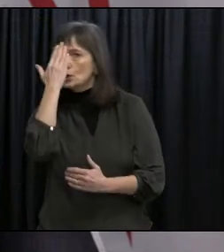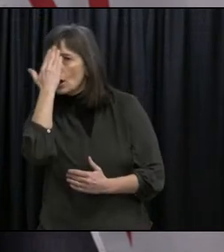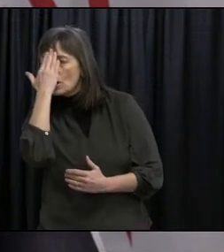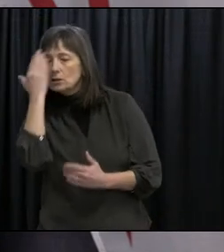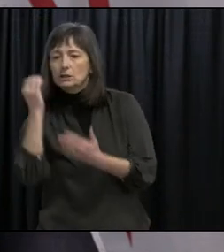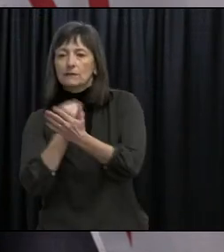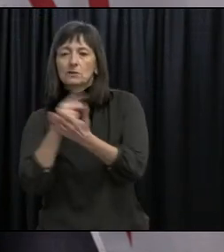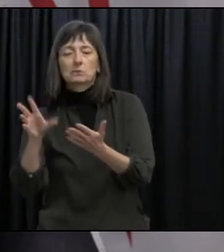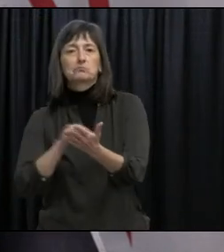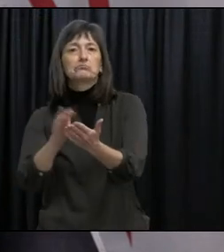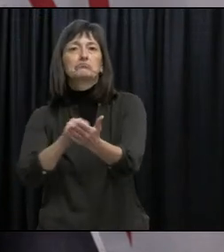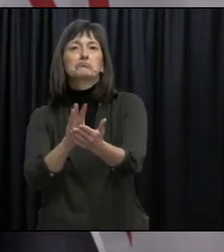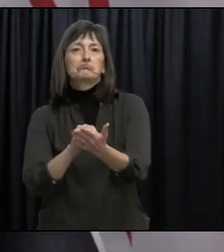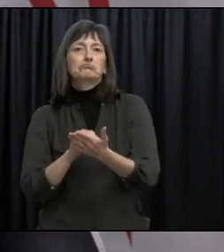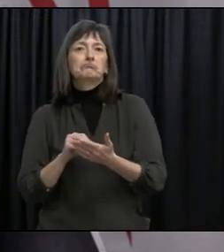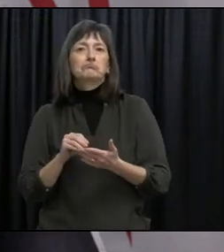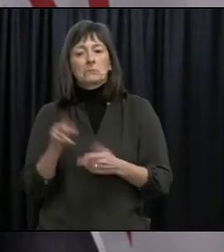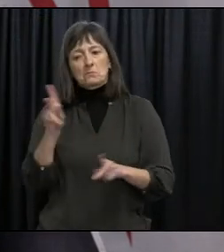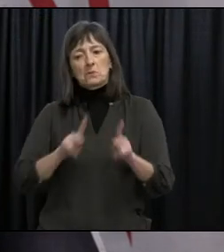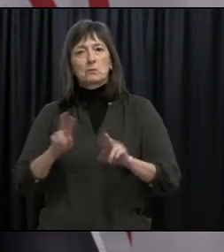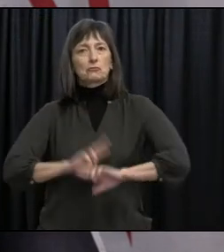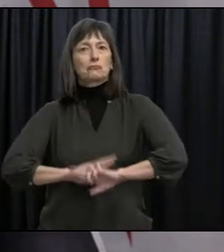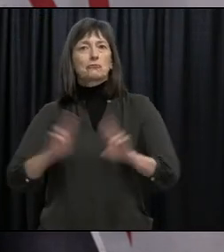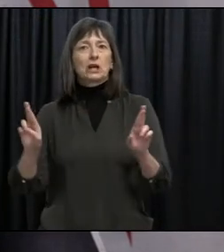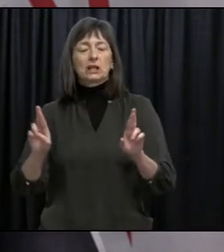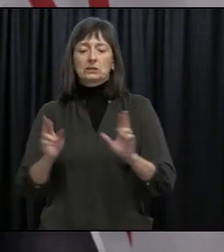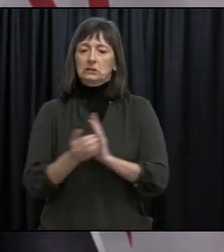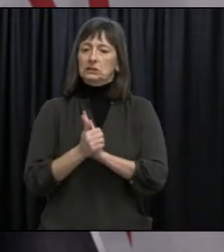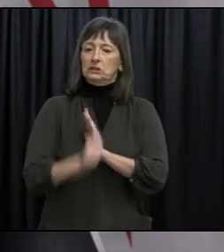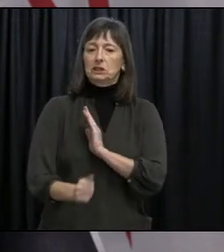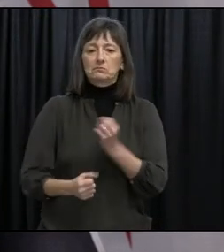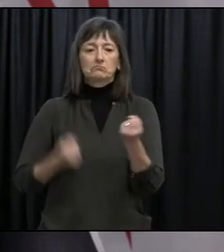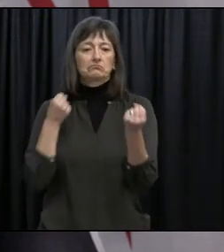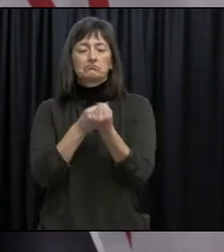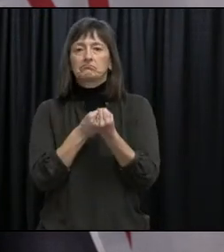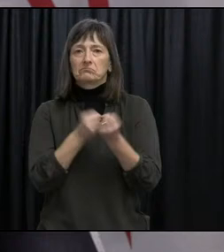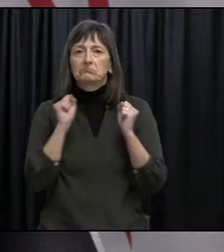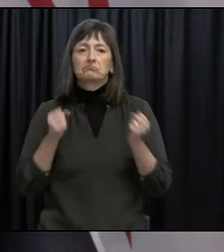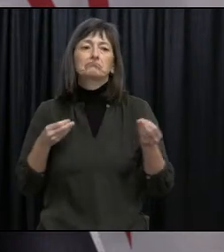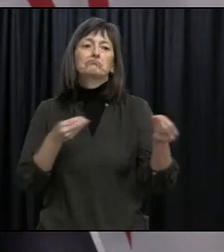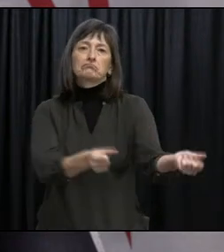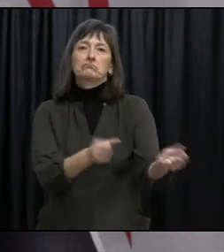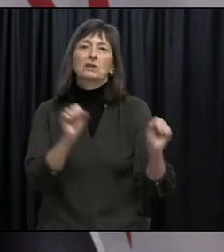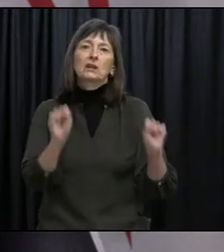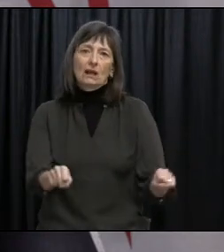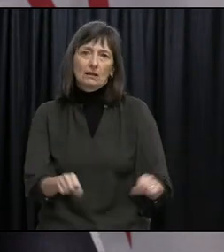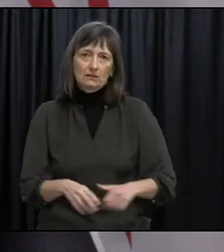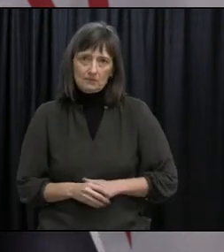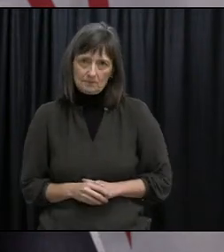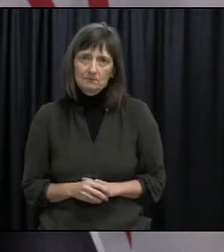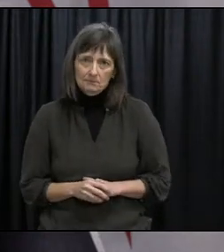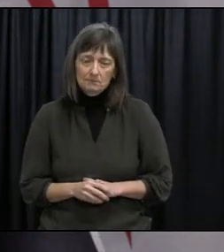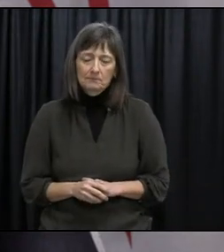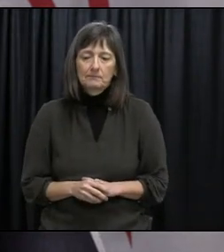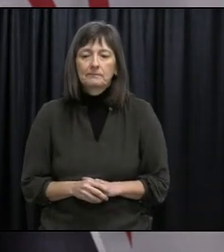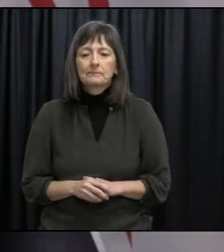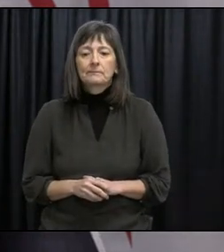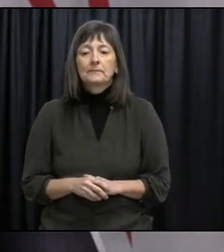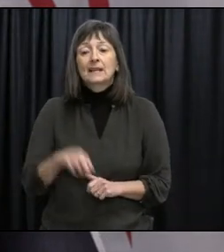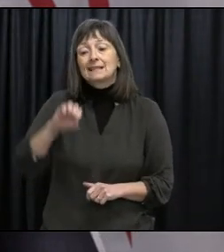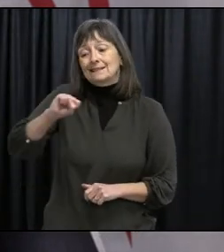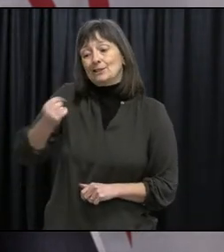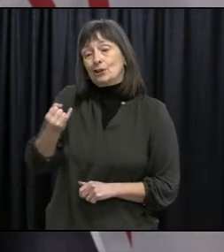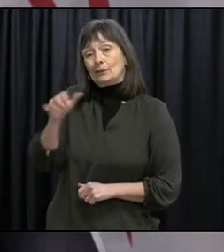district personnel ready, willing, and able to support this and assist where necessary. For St.